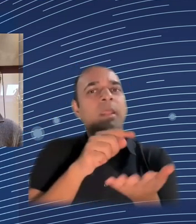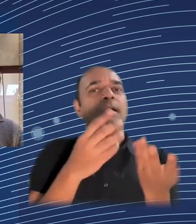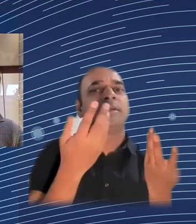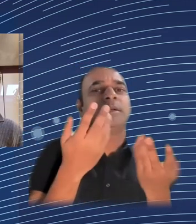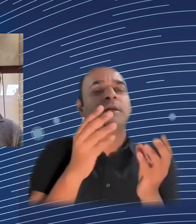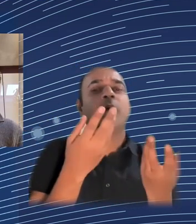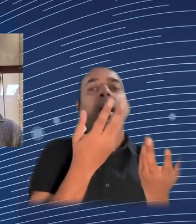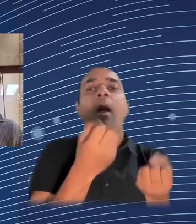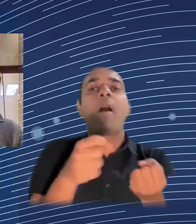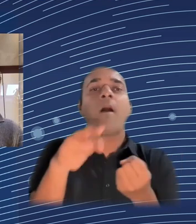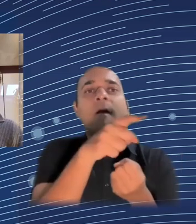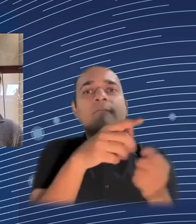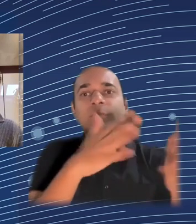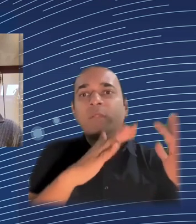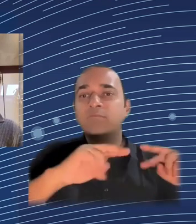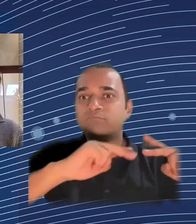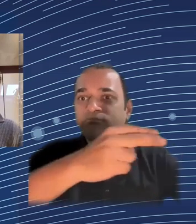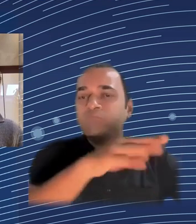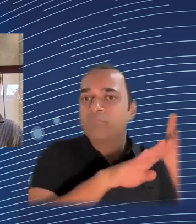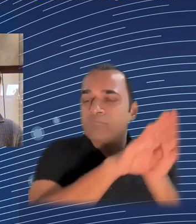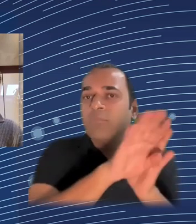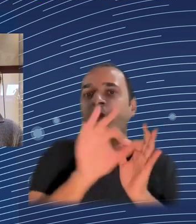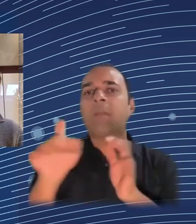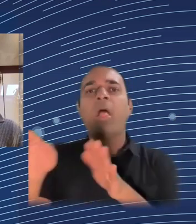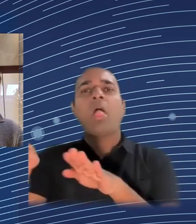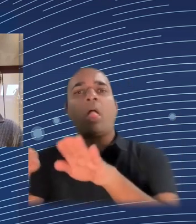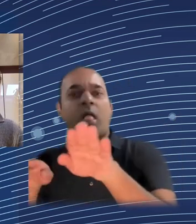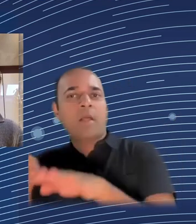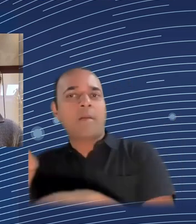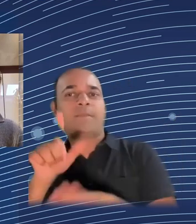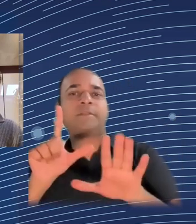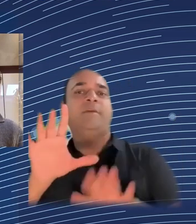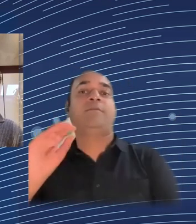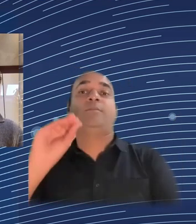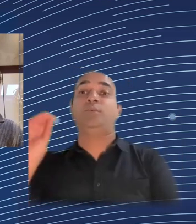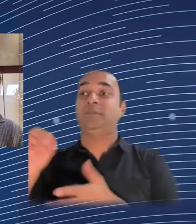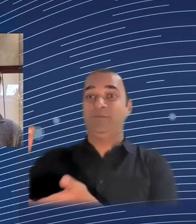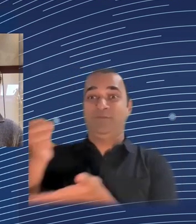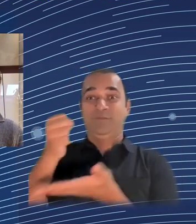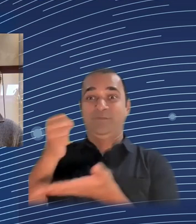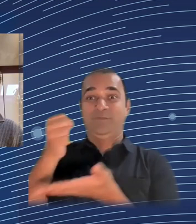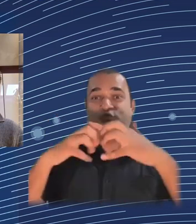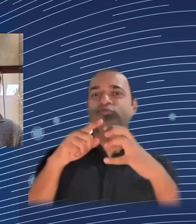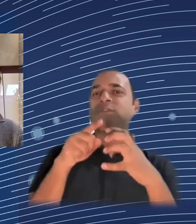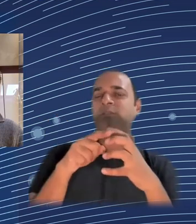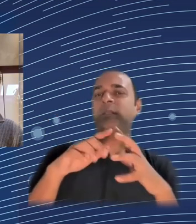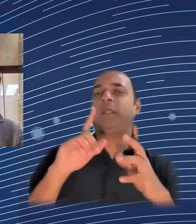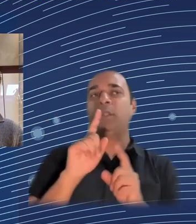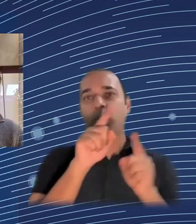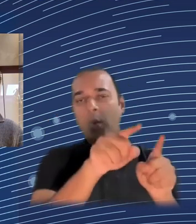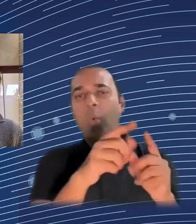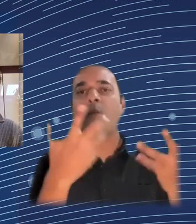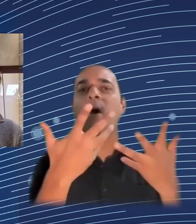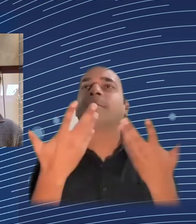questions as to how we should change the way we prioritize fund distribution? Right.